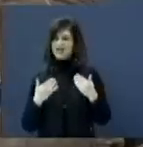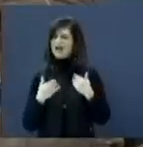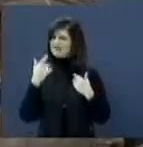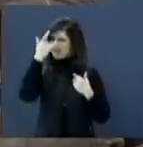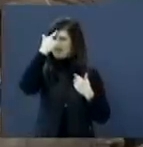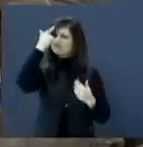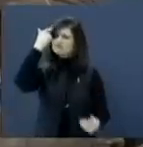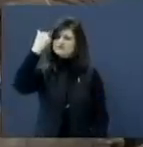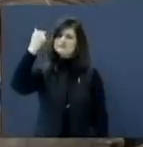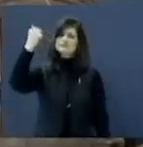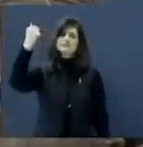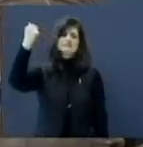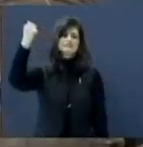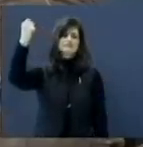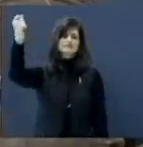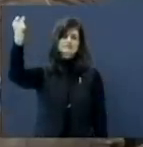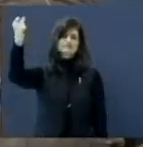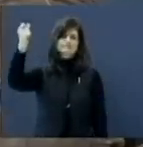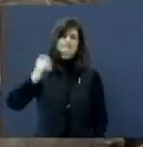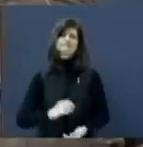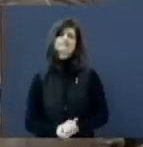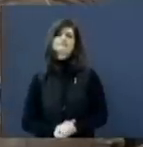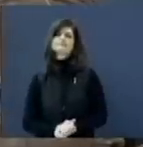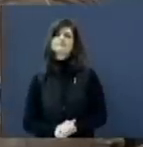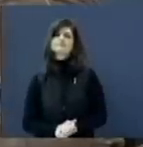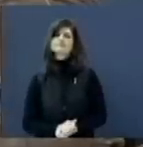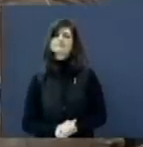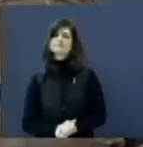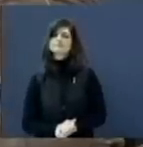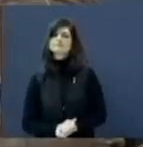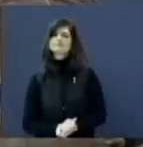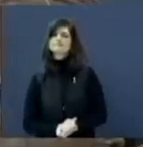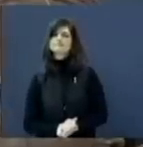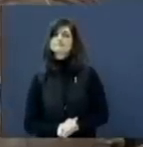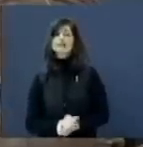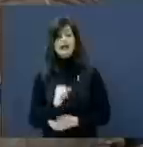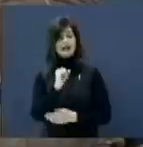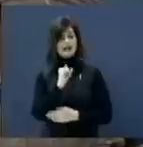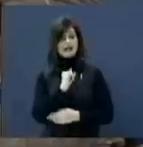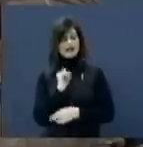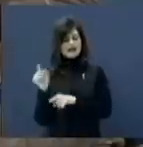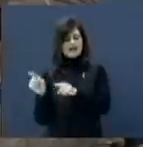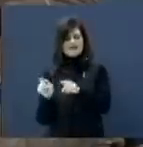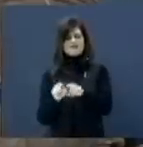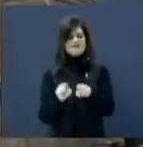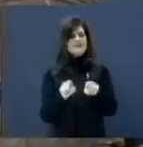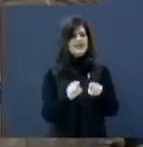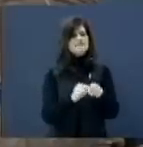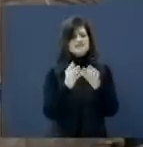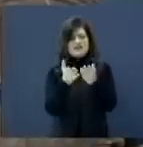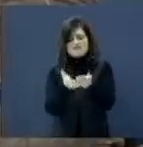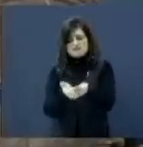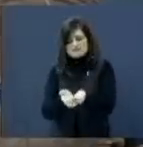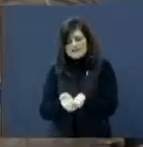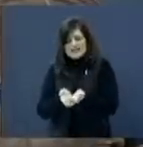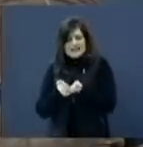dreams And I've even held them